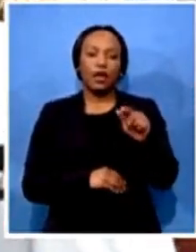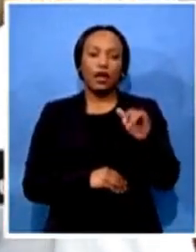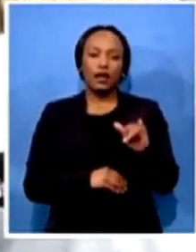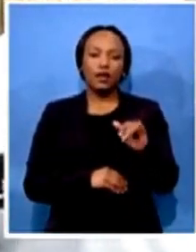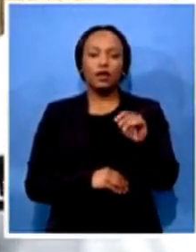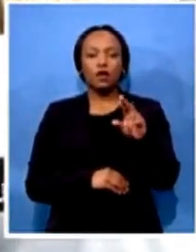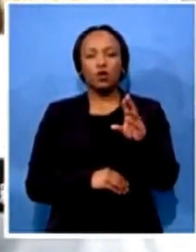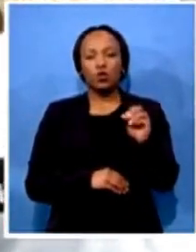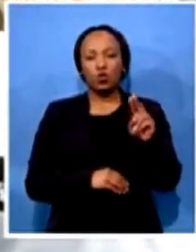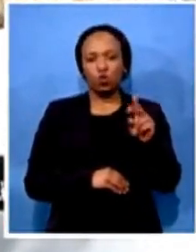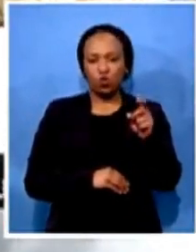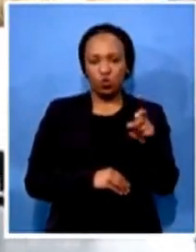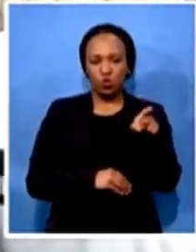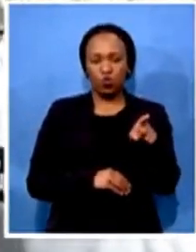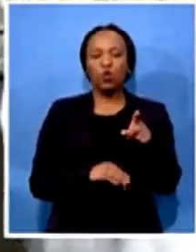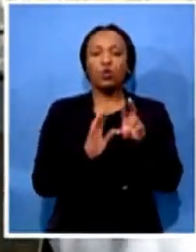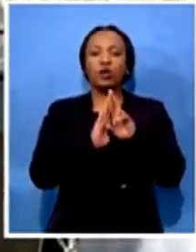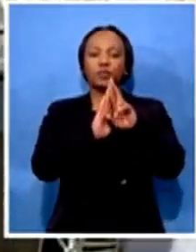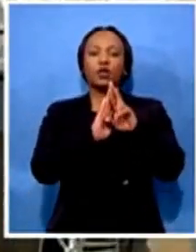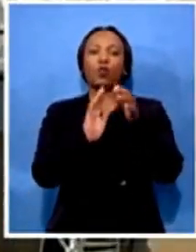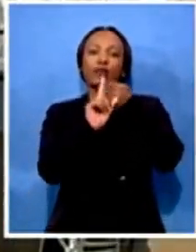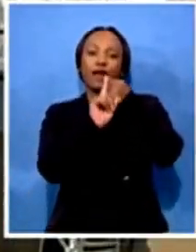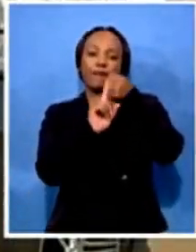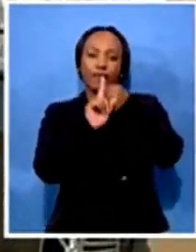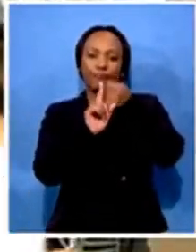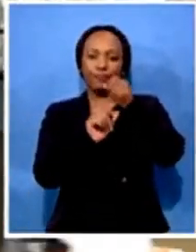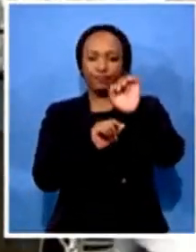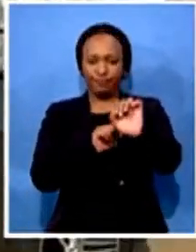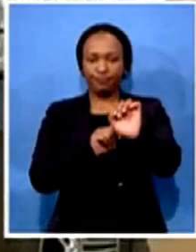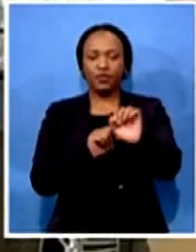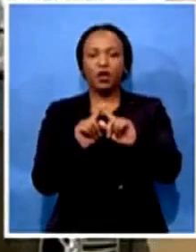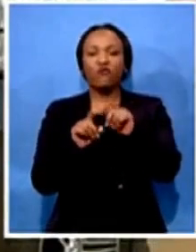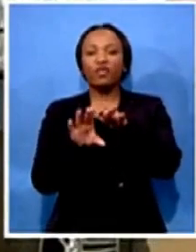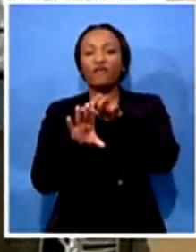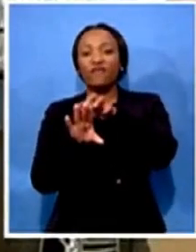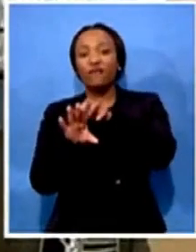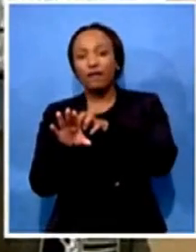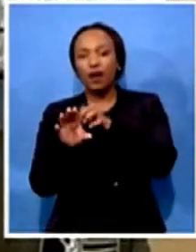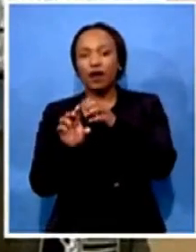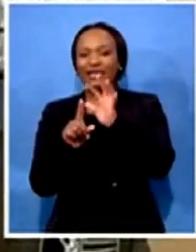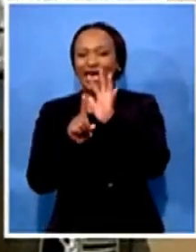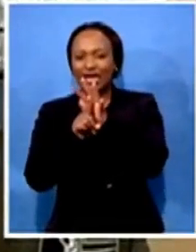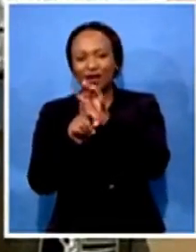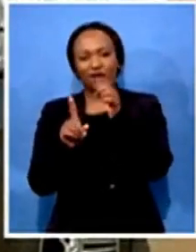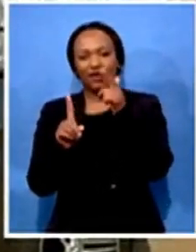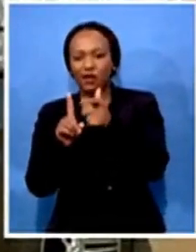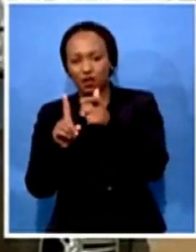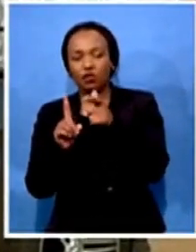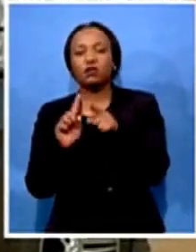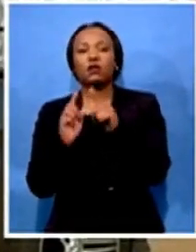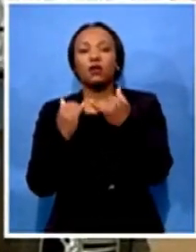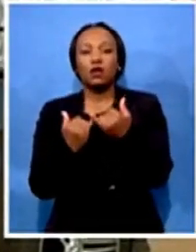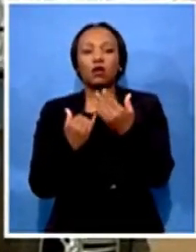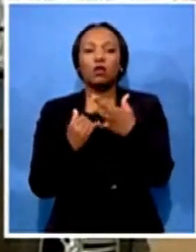for farm attacks, as they are now will be leaving to Victoria,